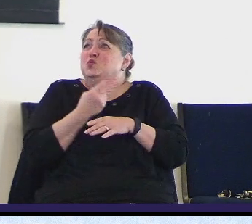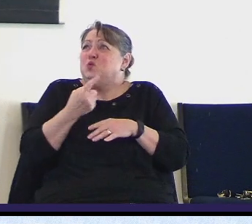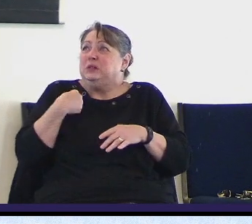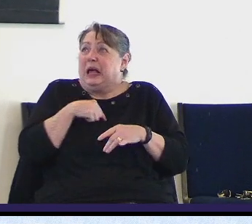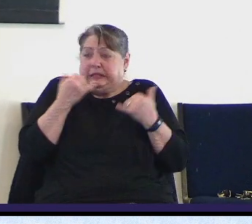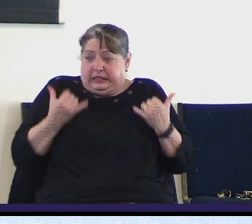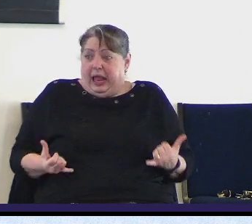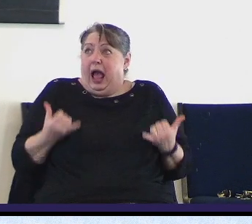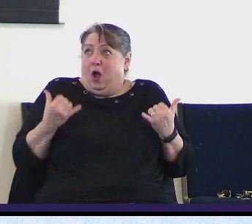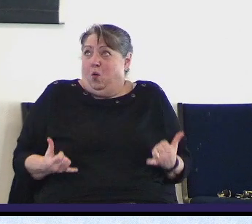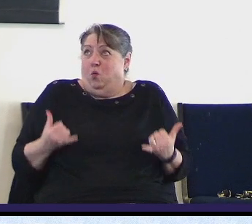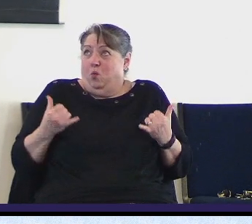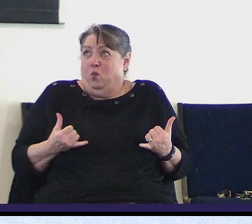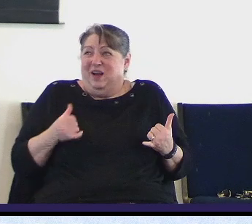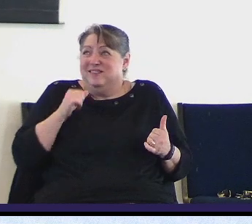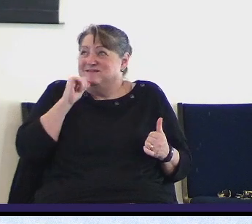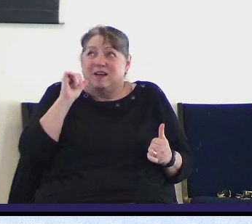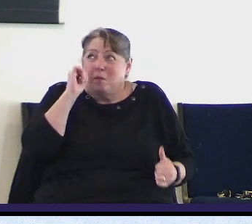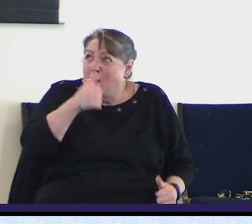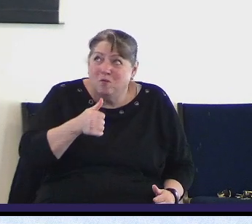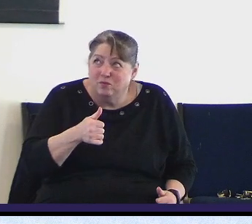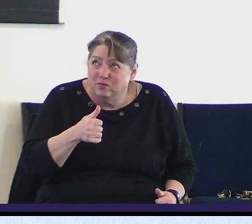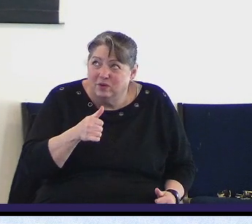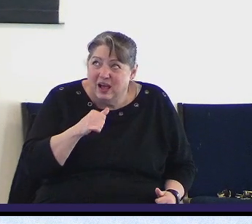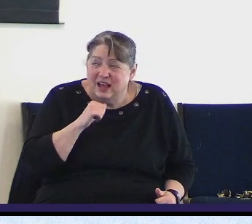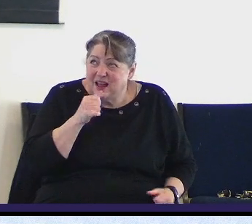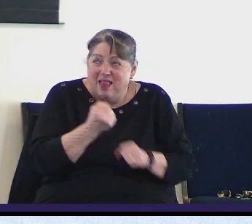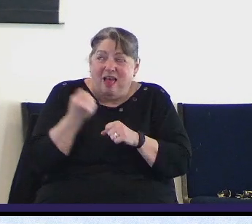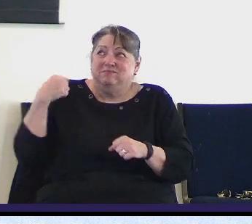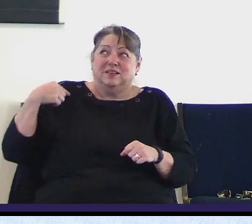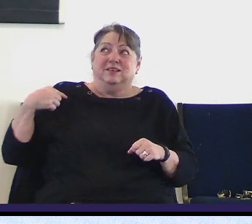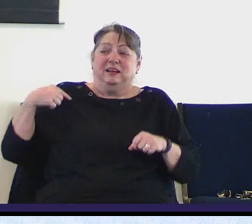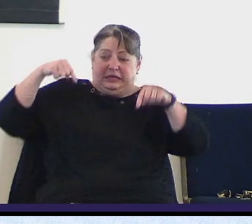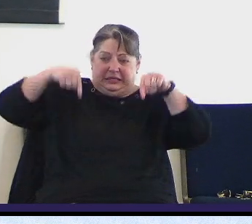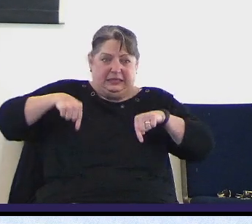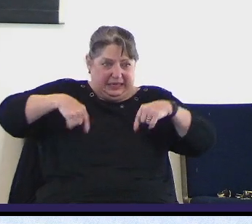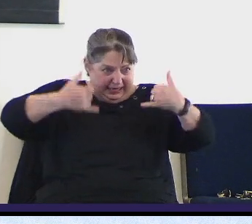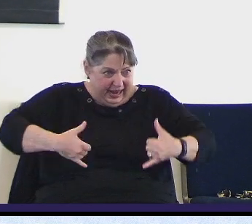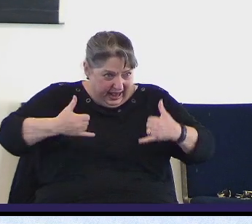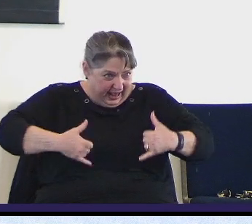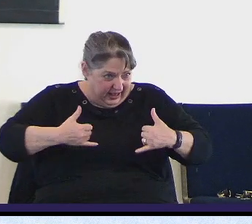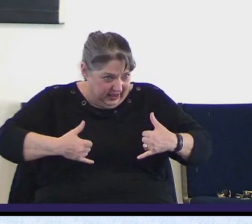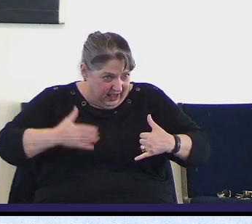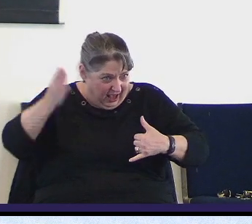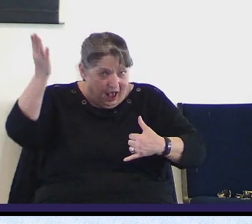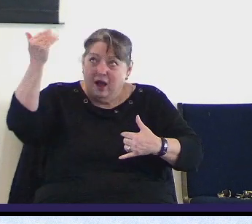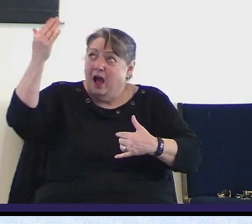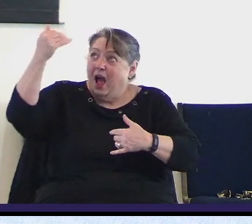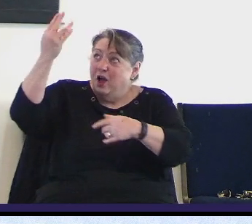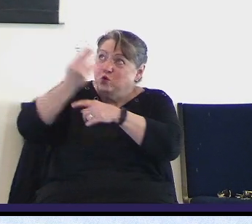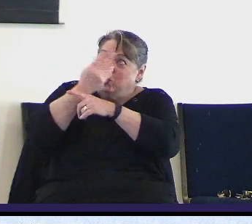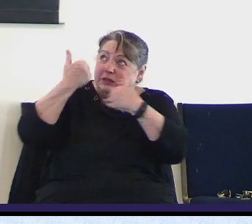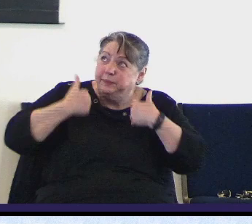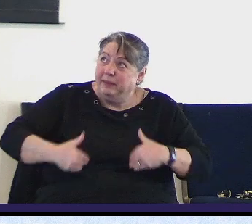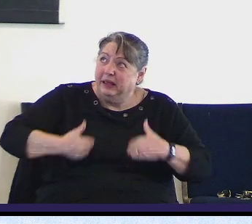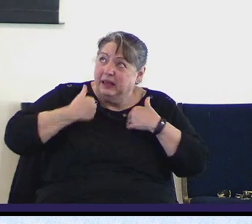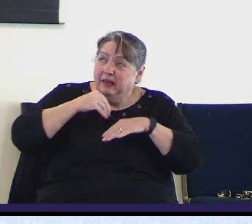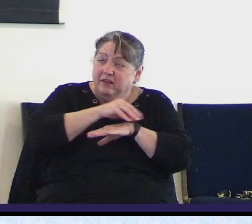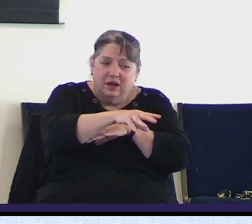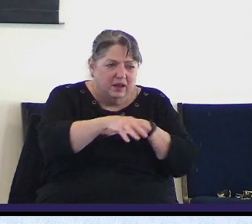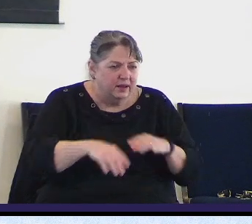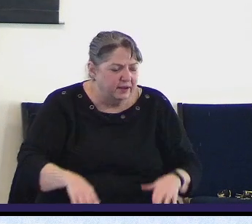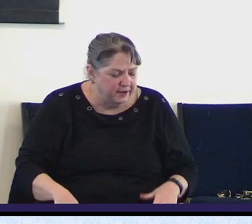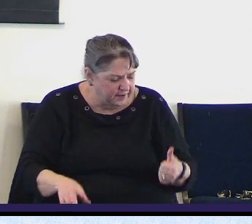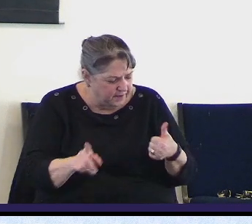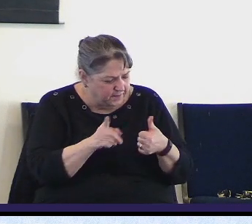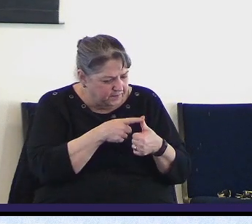last year but today and so his conviction he prayed about it he entrusted them to God and then his conclusion